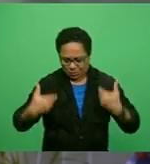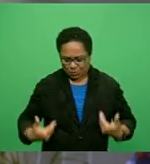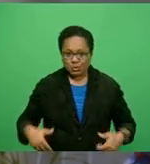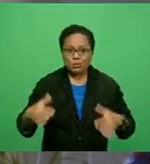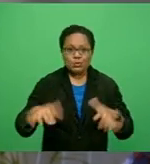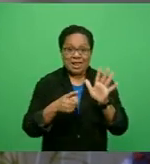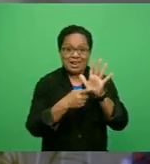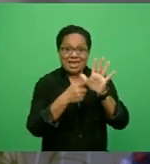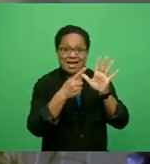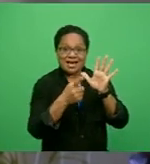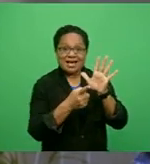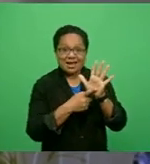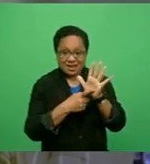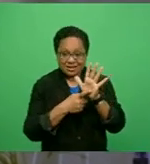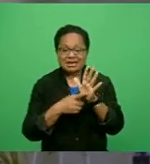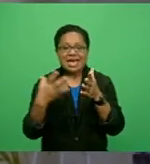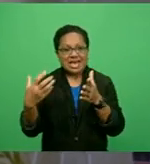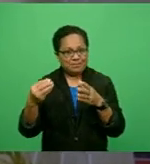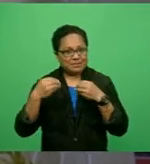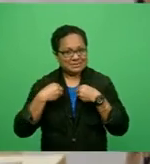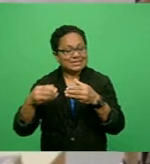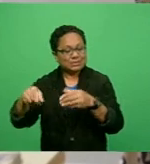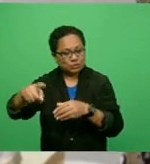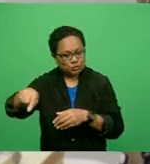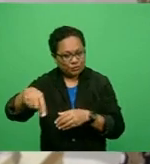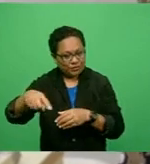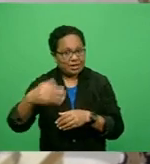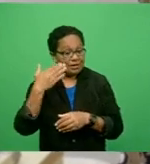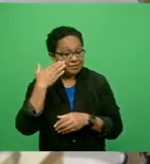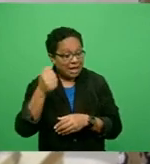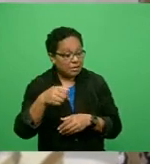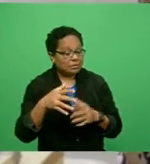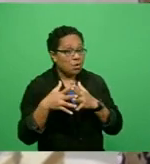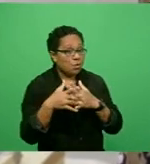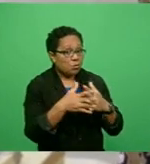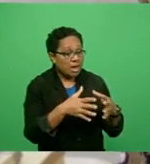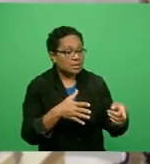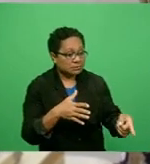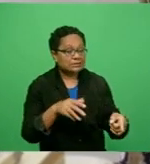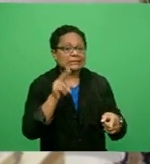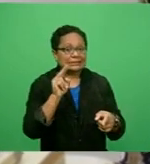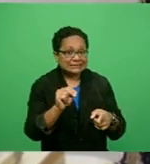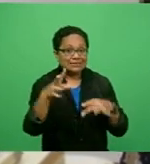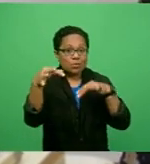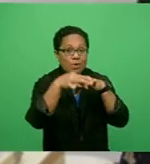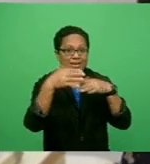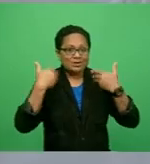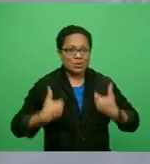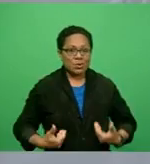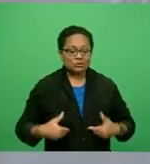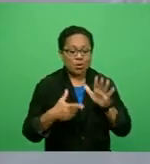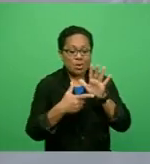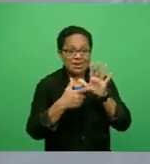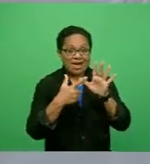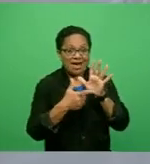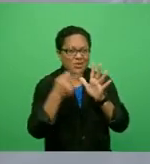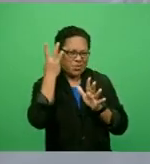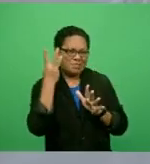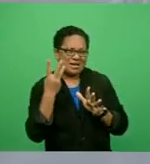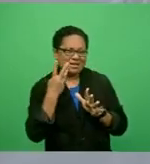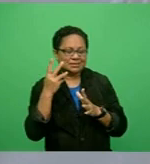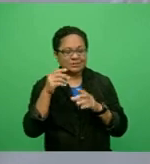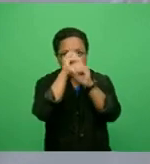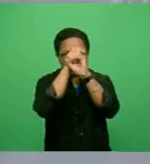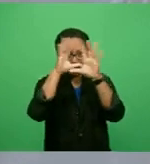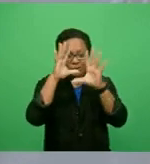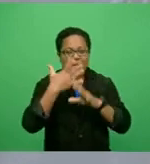in Suva, found that majority of customers in the Western division needing wedding attire. It has been Lal's dream to have her own shop